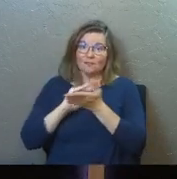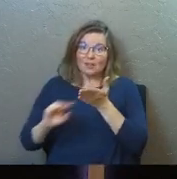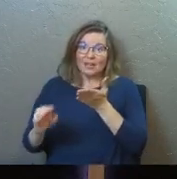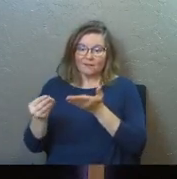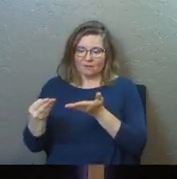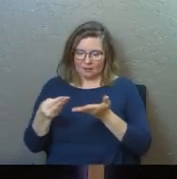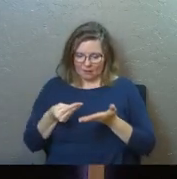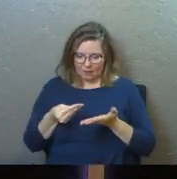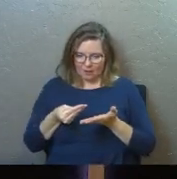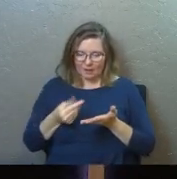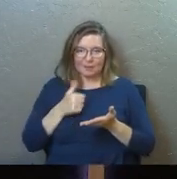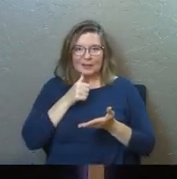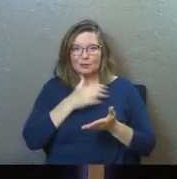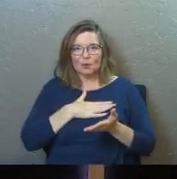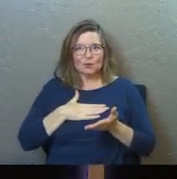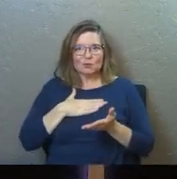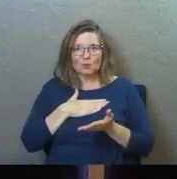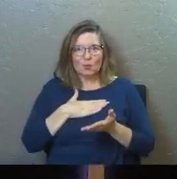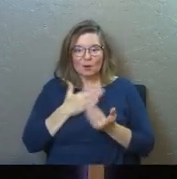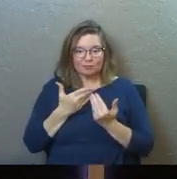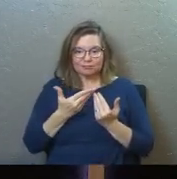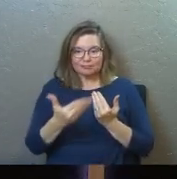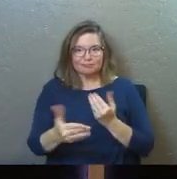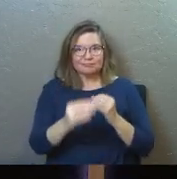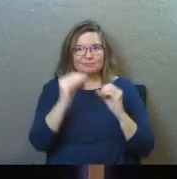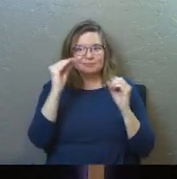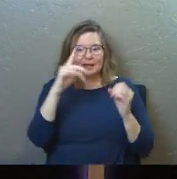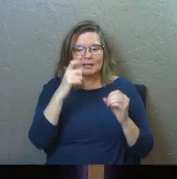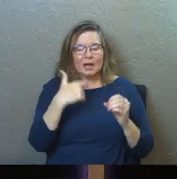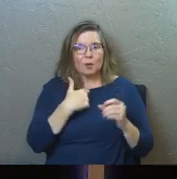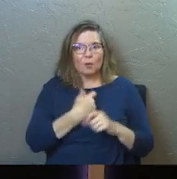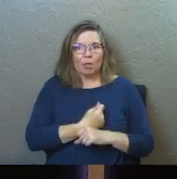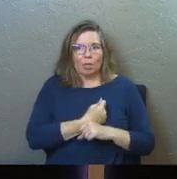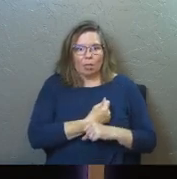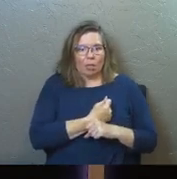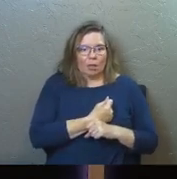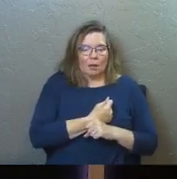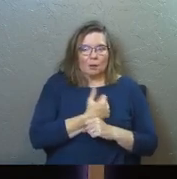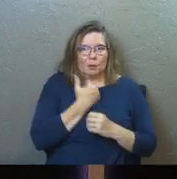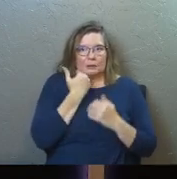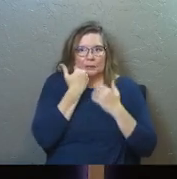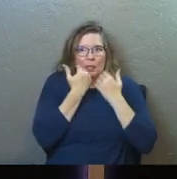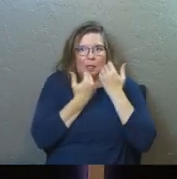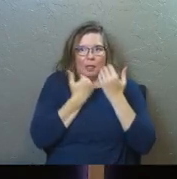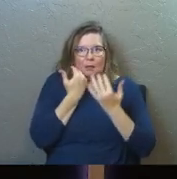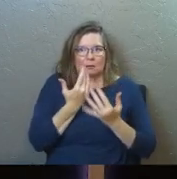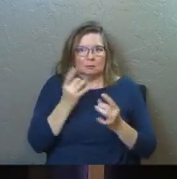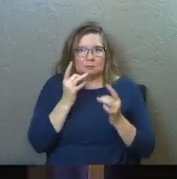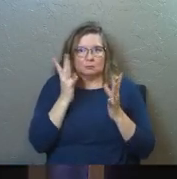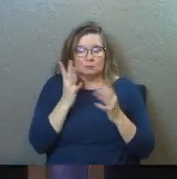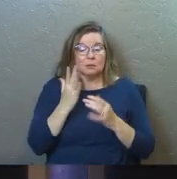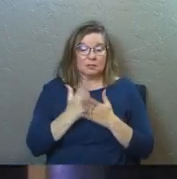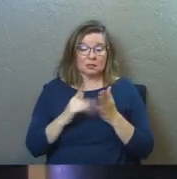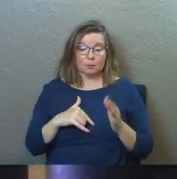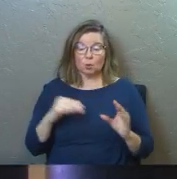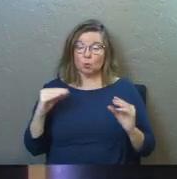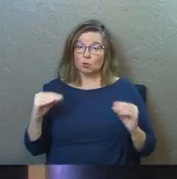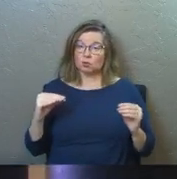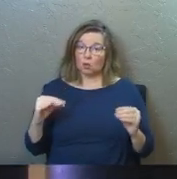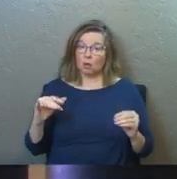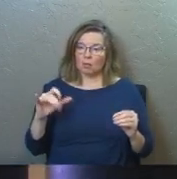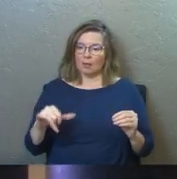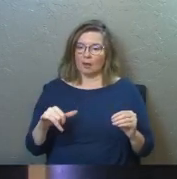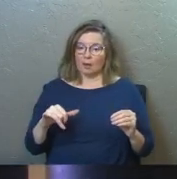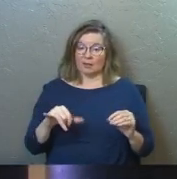forgiveness, and then we don't, enjoy his forgiveness for the rest of our lives because we're bottled up in shame. And some of you were taught